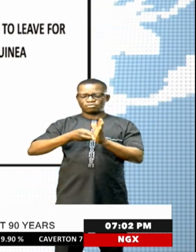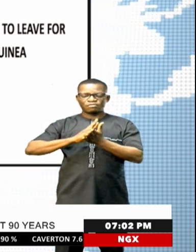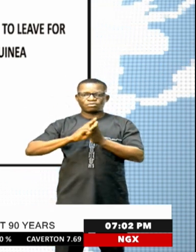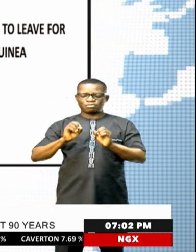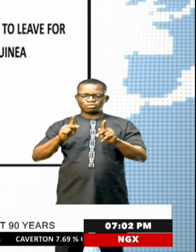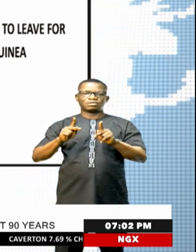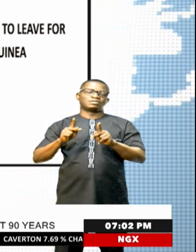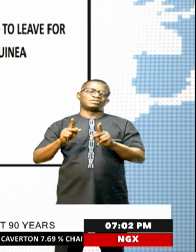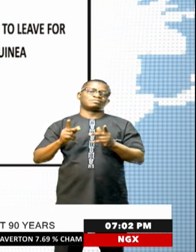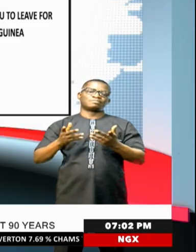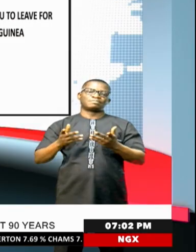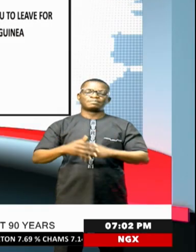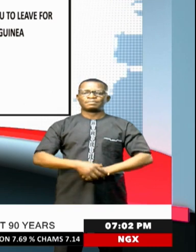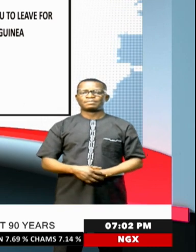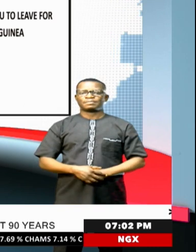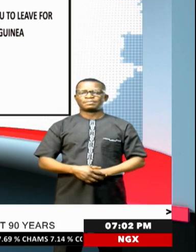relations.